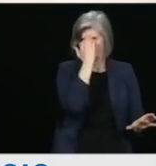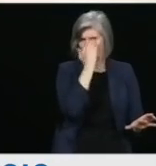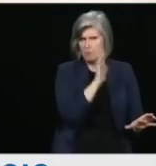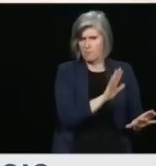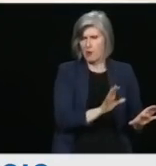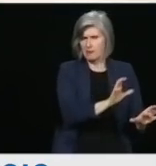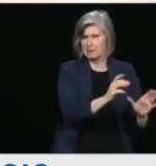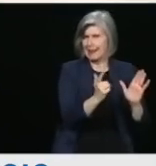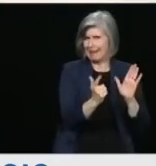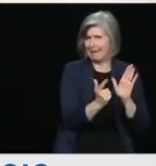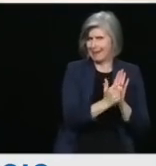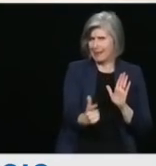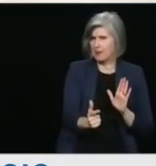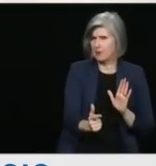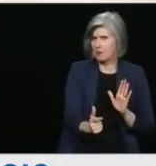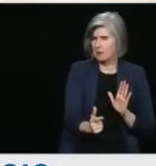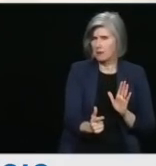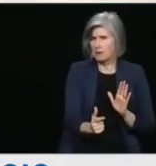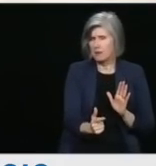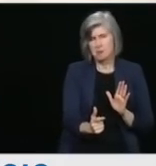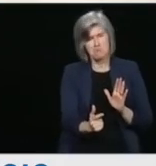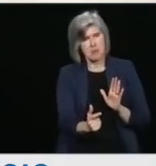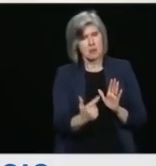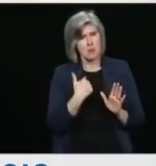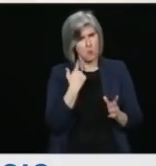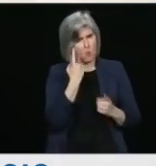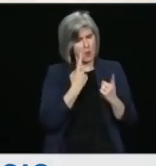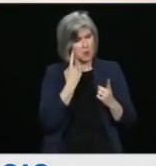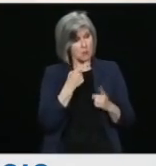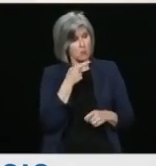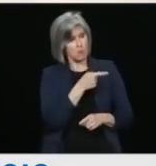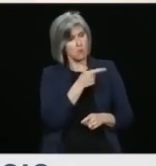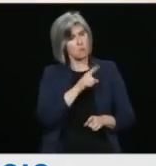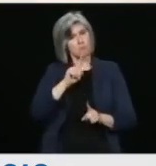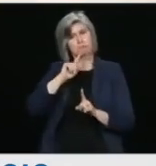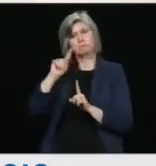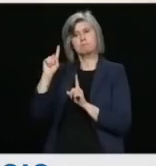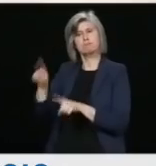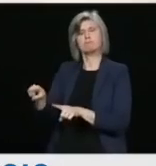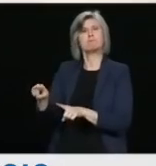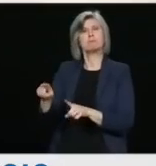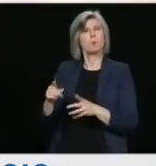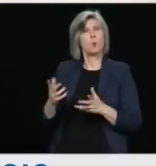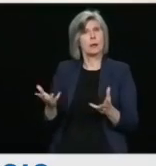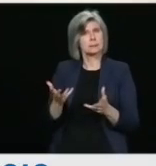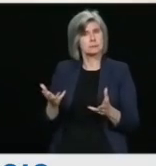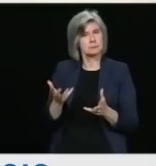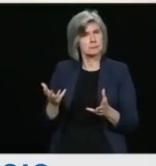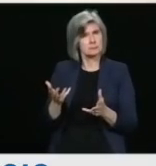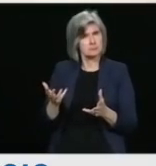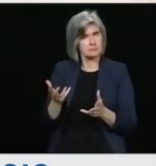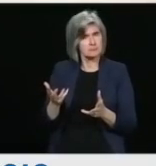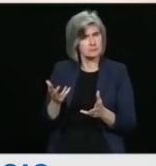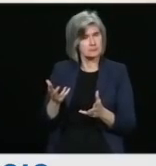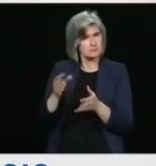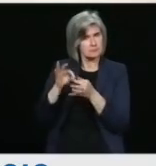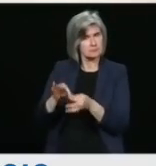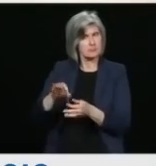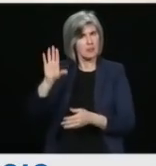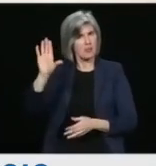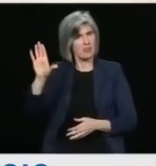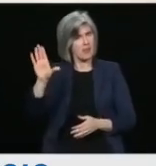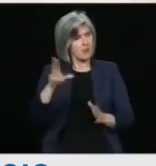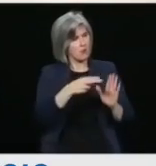characterizations in the judicial ruling. And, you know, one of your predecessors resigned in